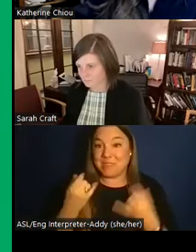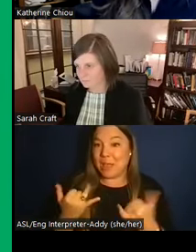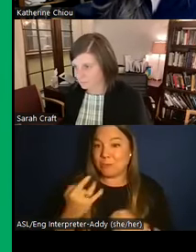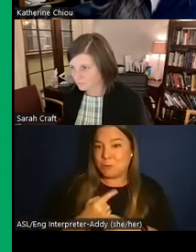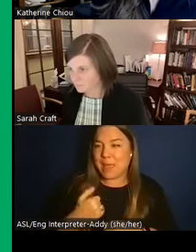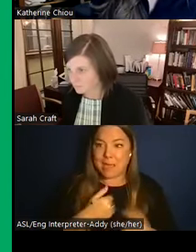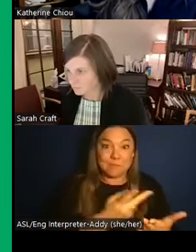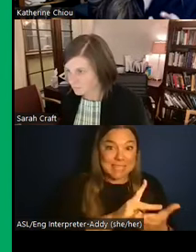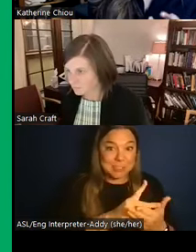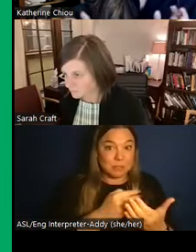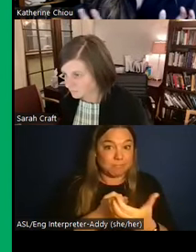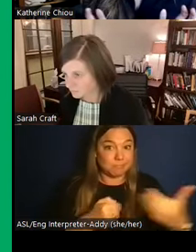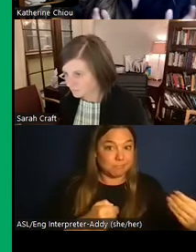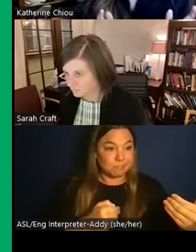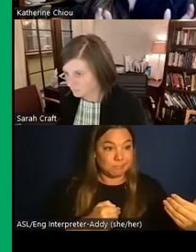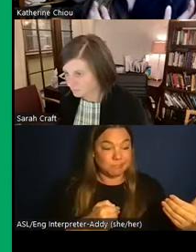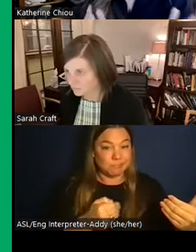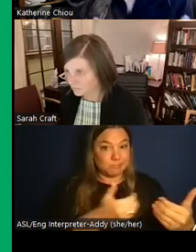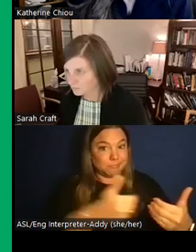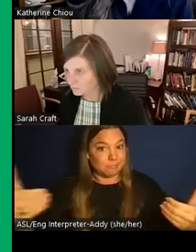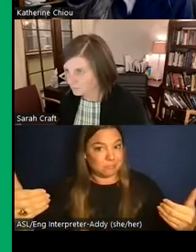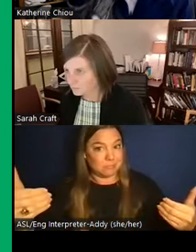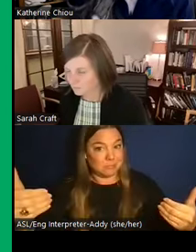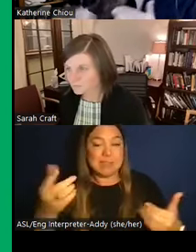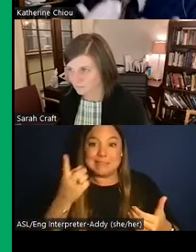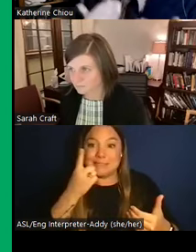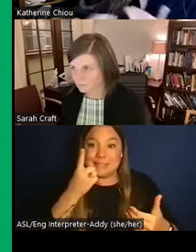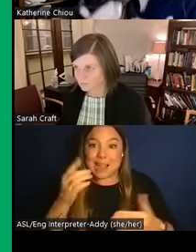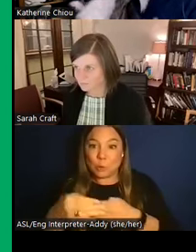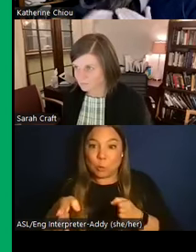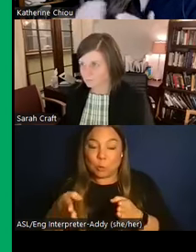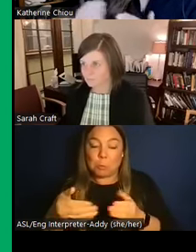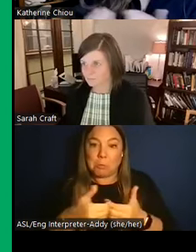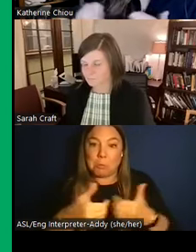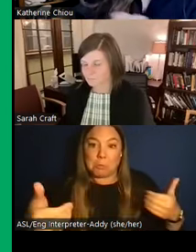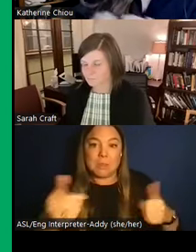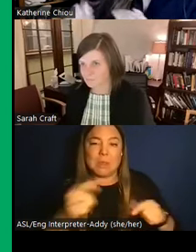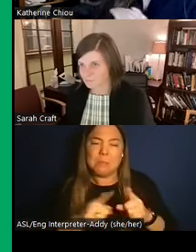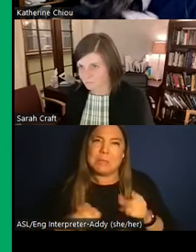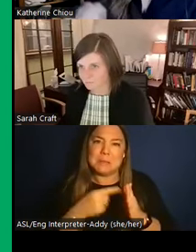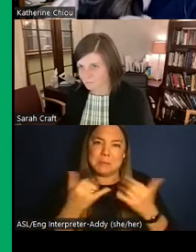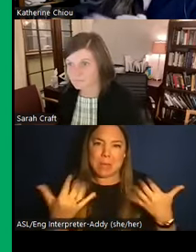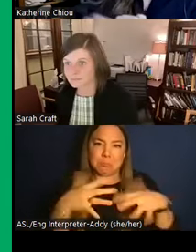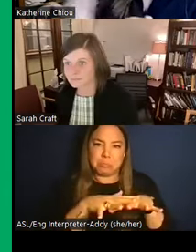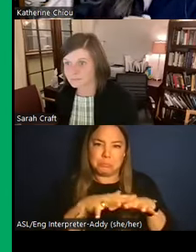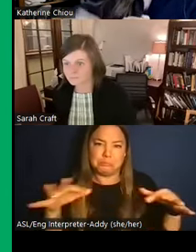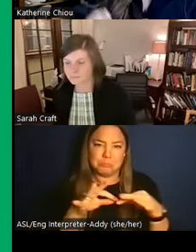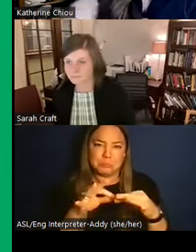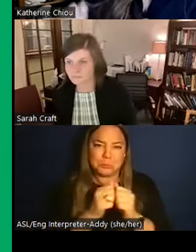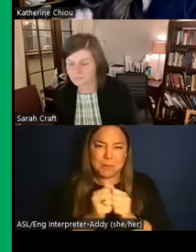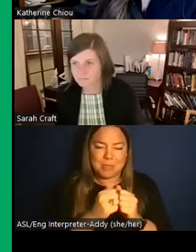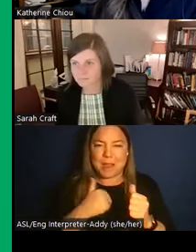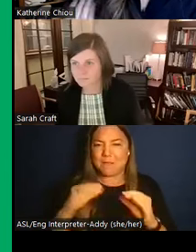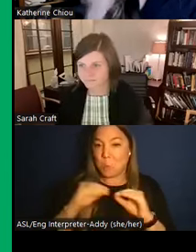kitchens that are perhaps a little bit separate from a dining area, although increasingly, we like to integrate those two to get more of a communal family